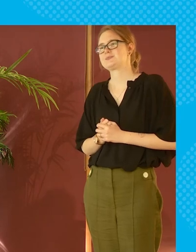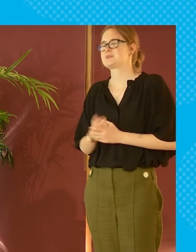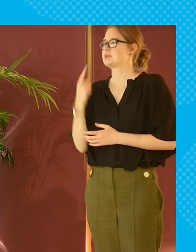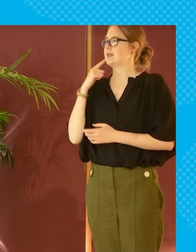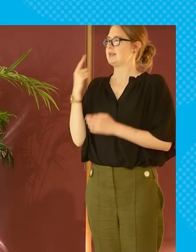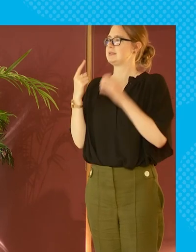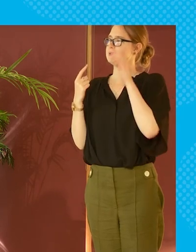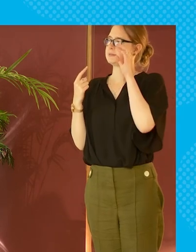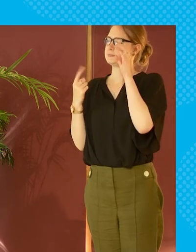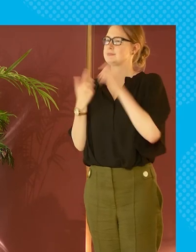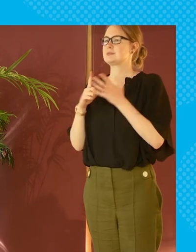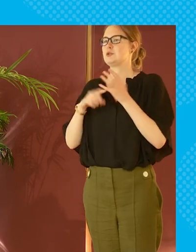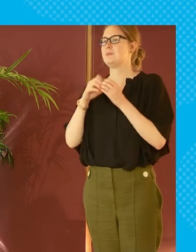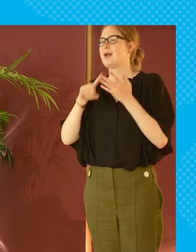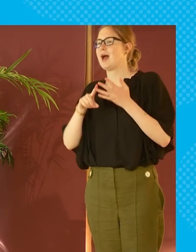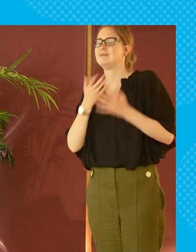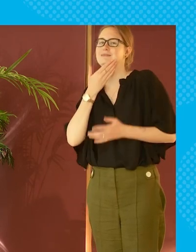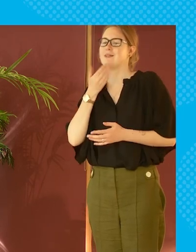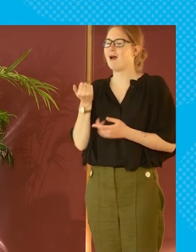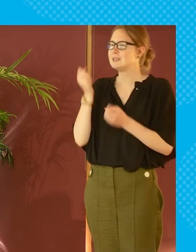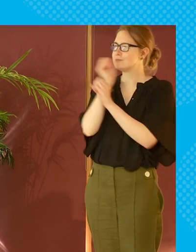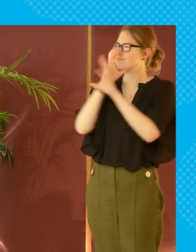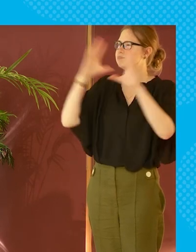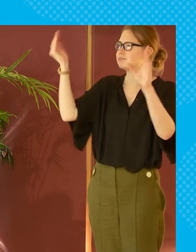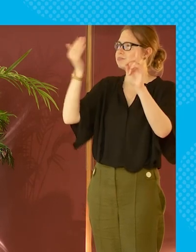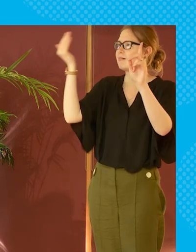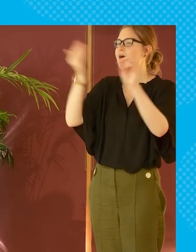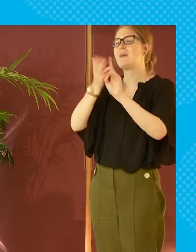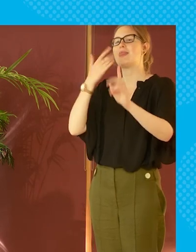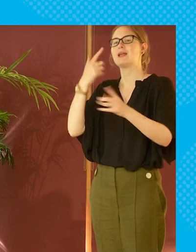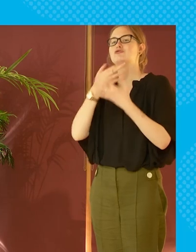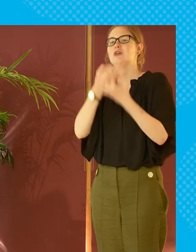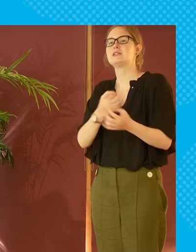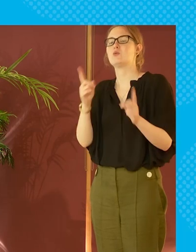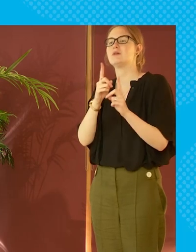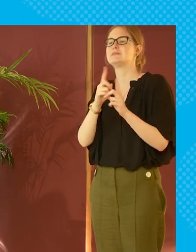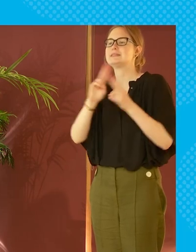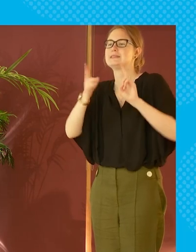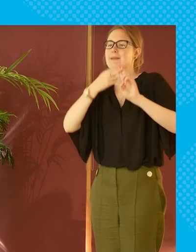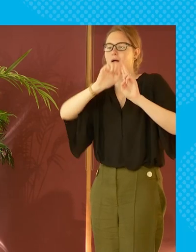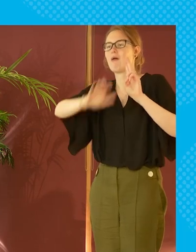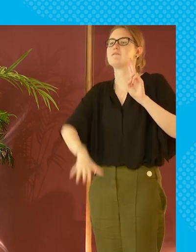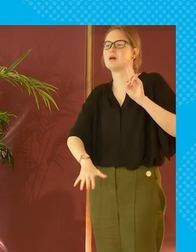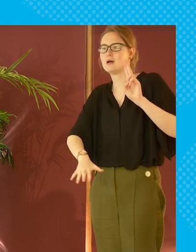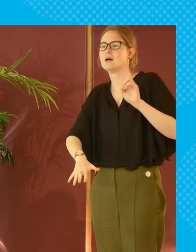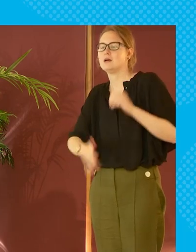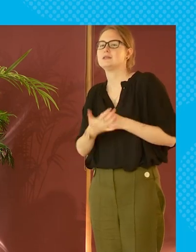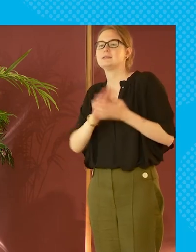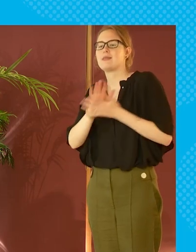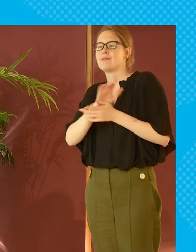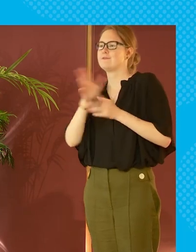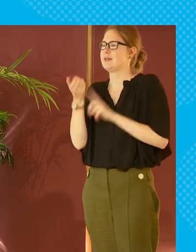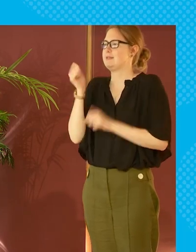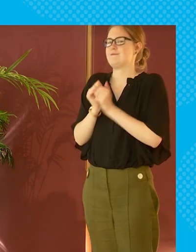think like ubi is a nice idea the bit that i think is particularly attractive is the destigmatization of state